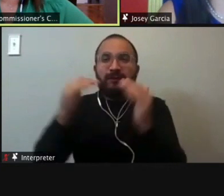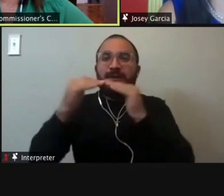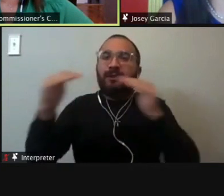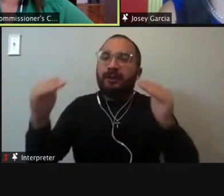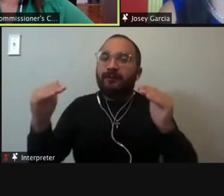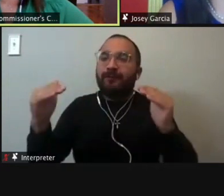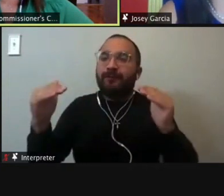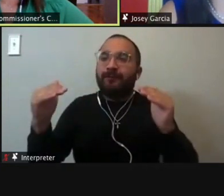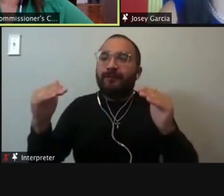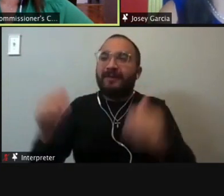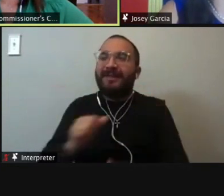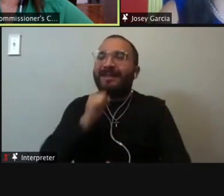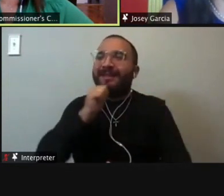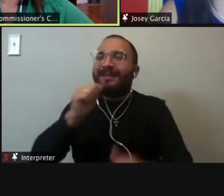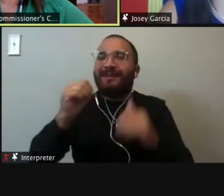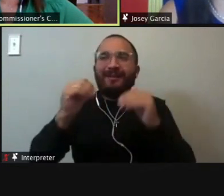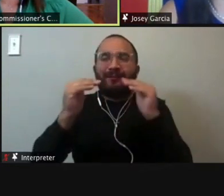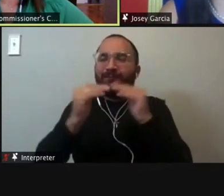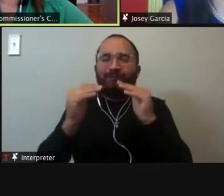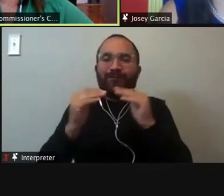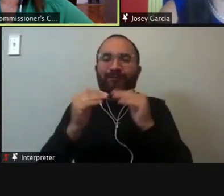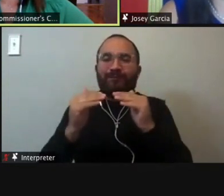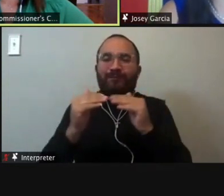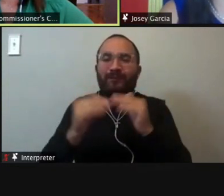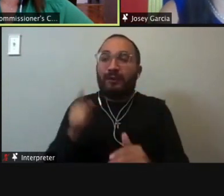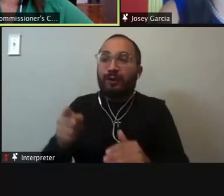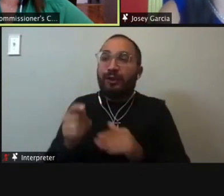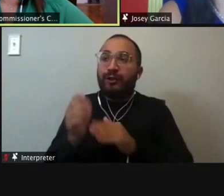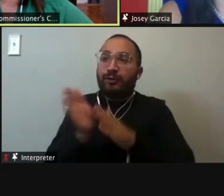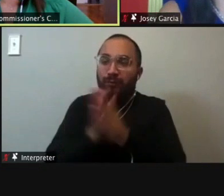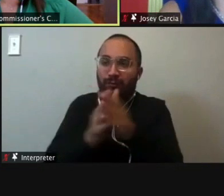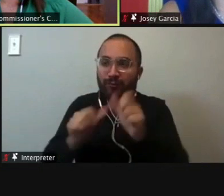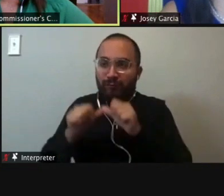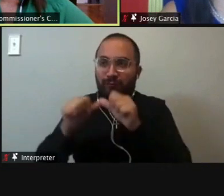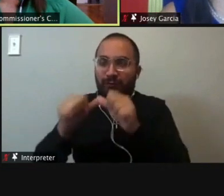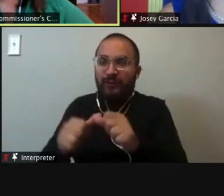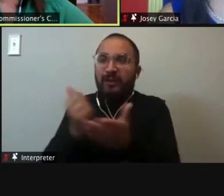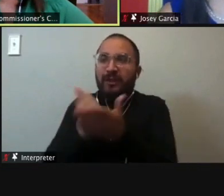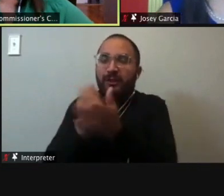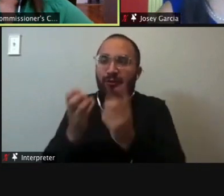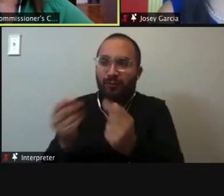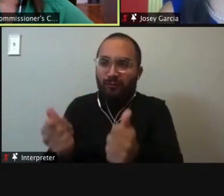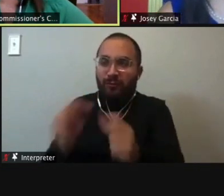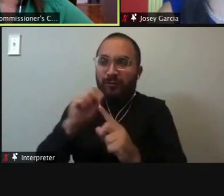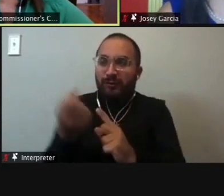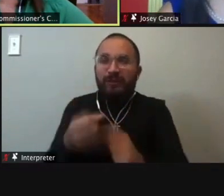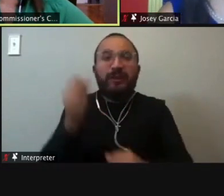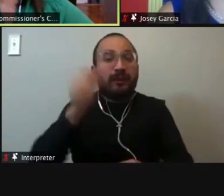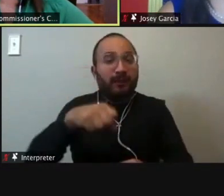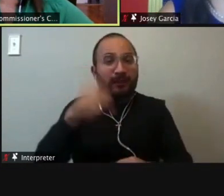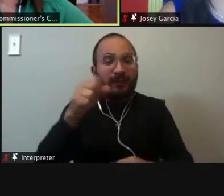This is an injustice that is plaguing our community. And are you committed to help us remedy this? Yes, I am.